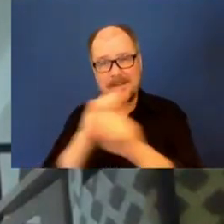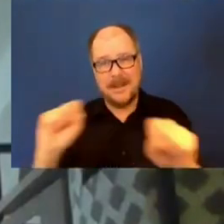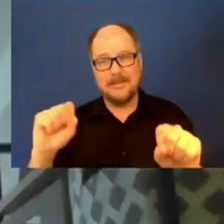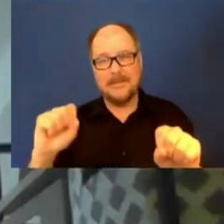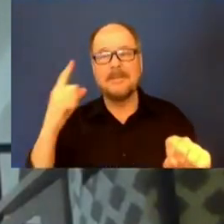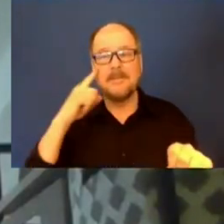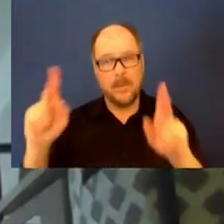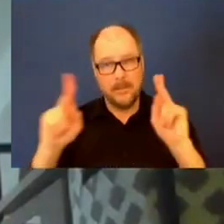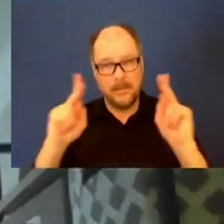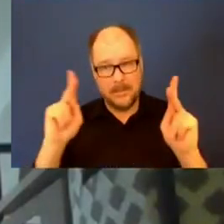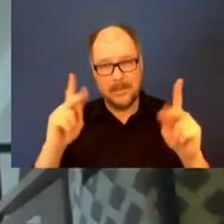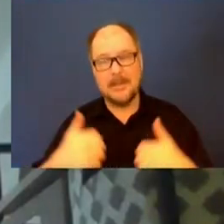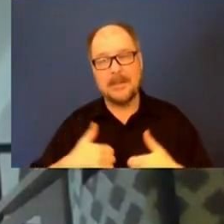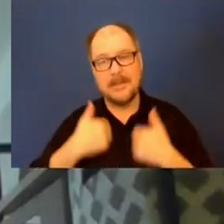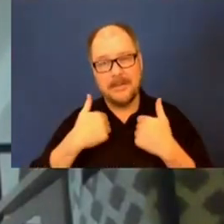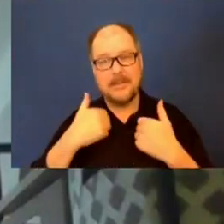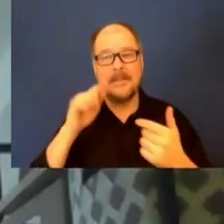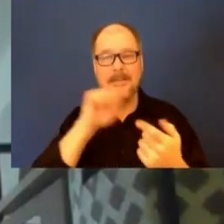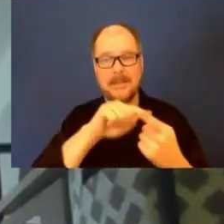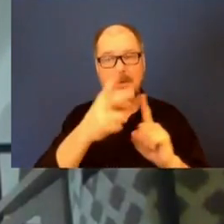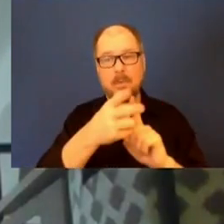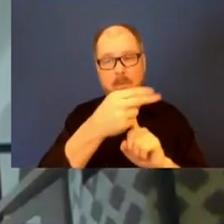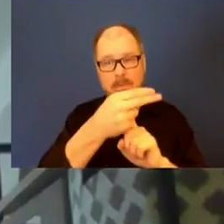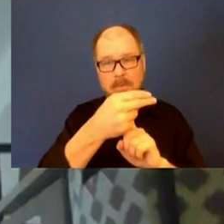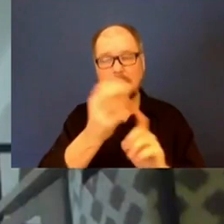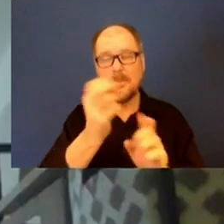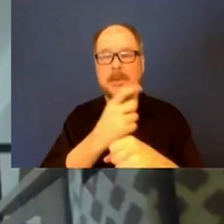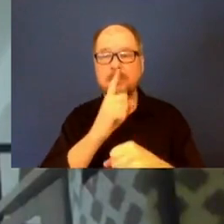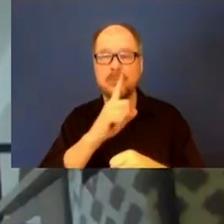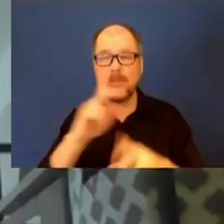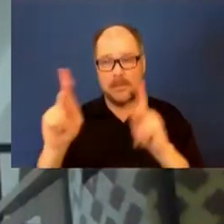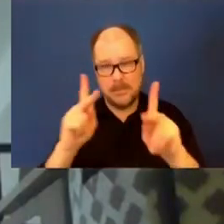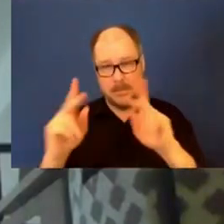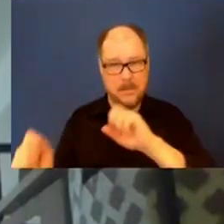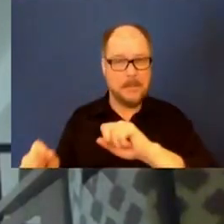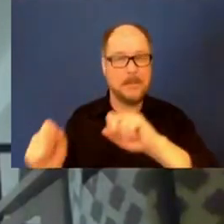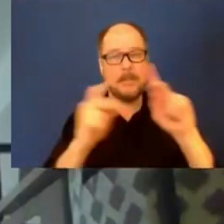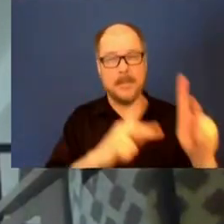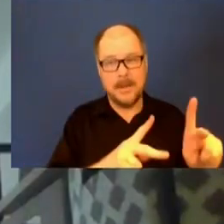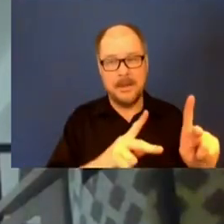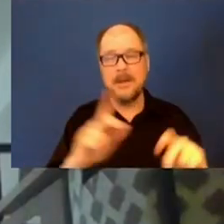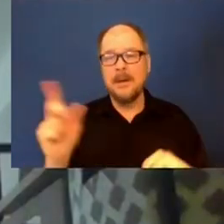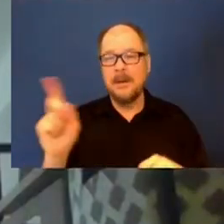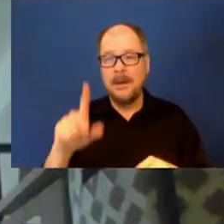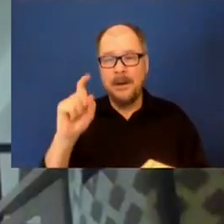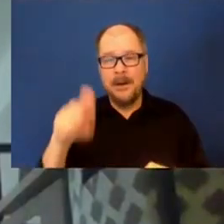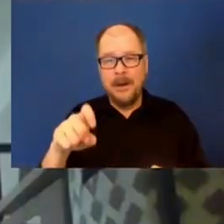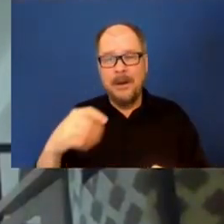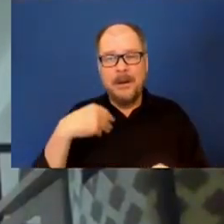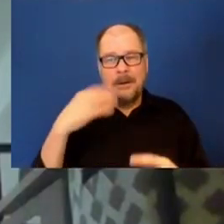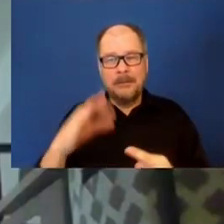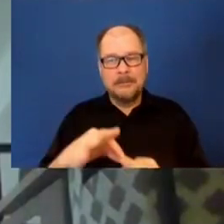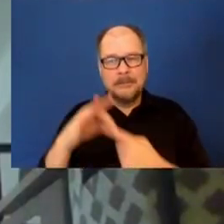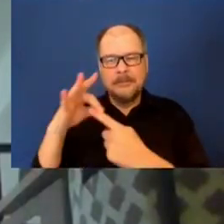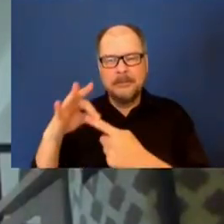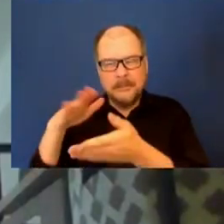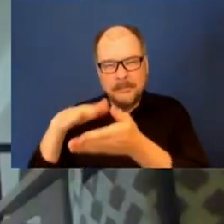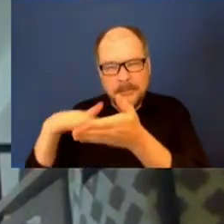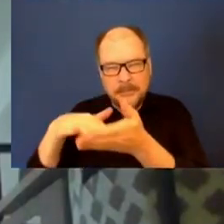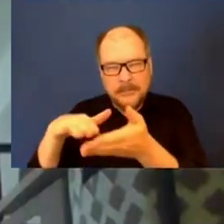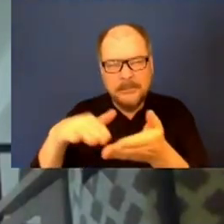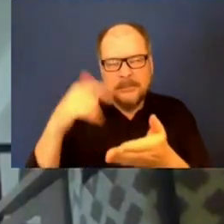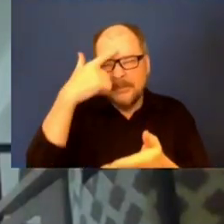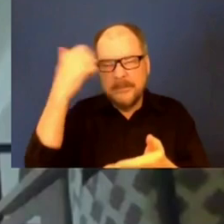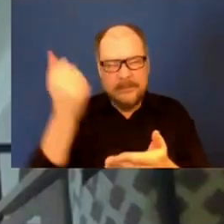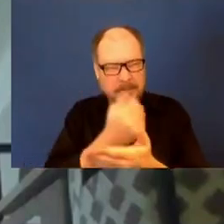that is in the hotel, that we want to make sure that everyone is, you know, back and where they're supposed to be. There's exceptions for folks that there's like, because there are a